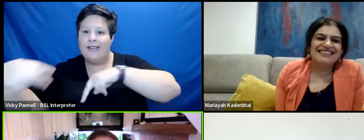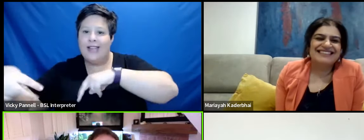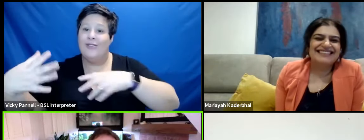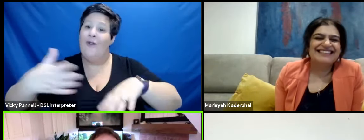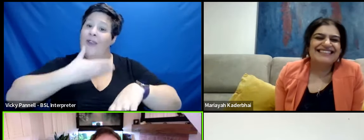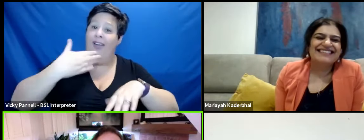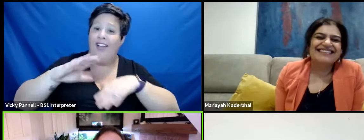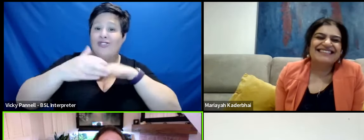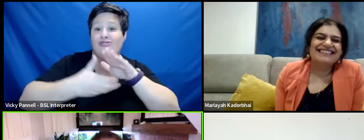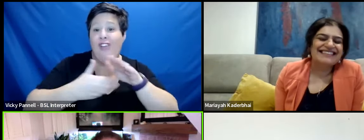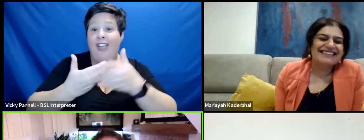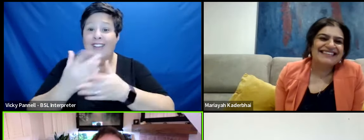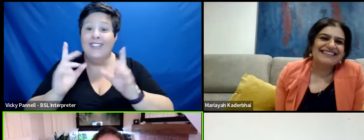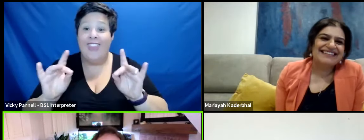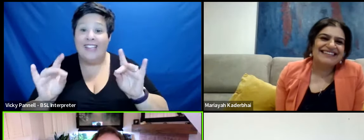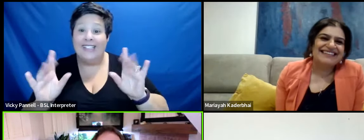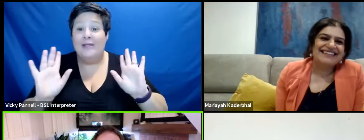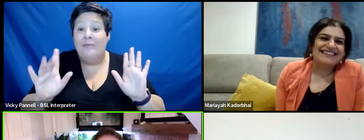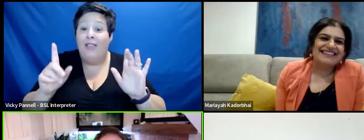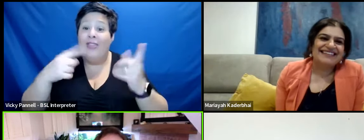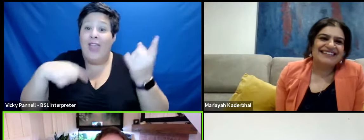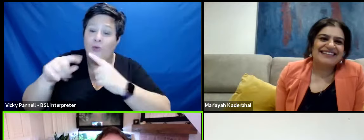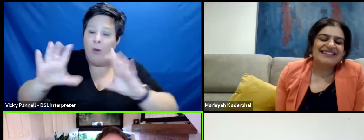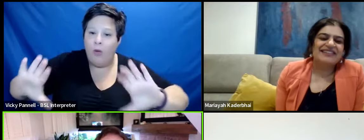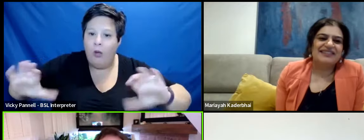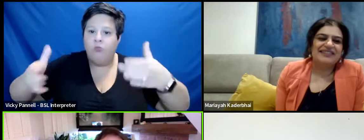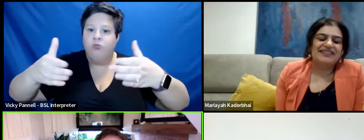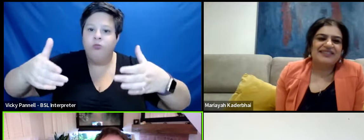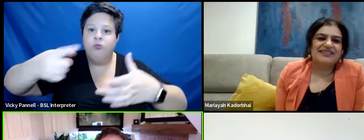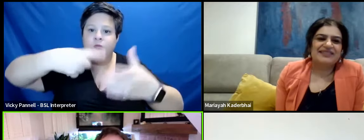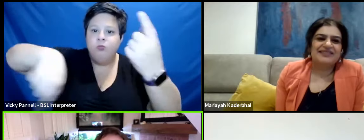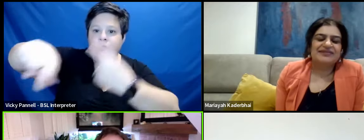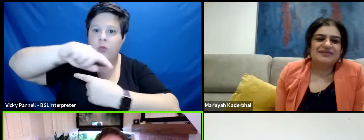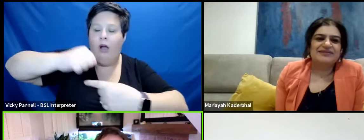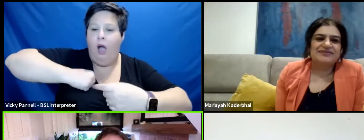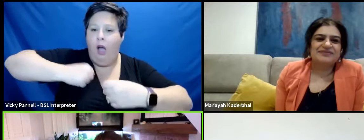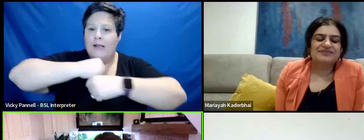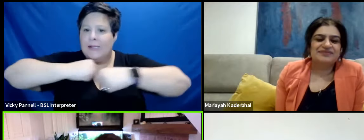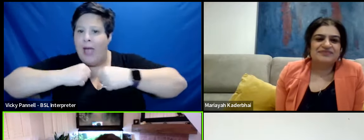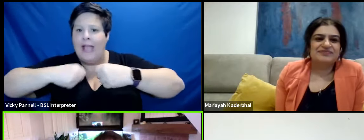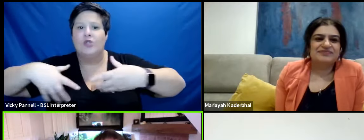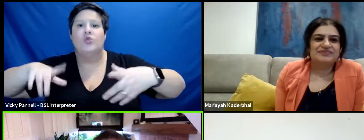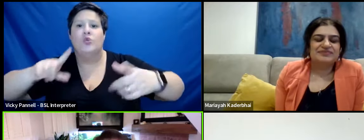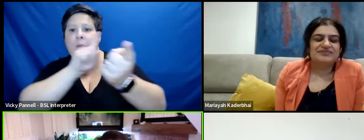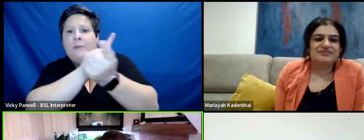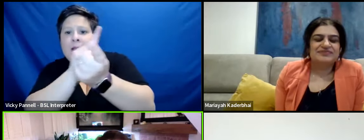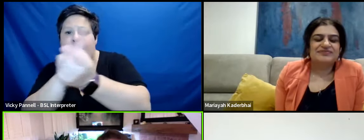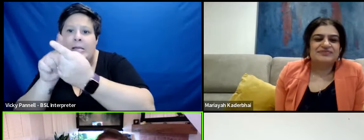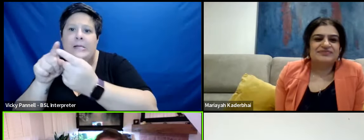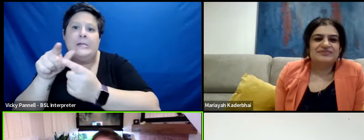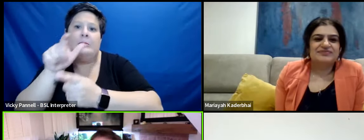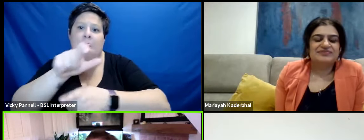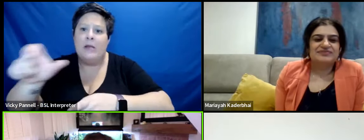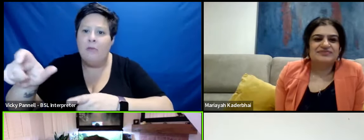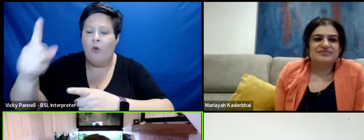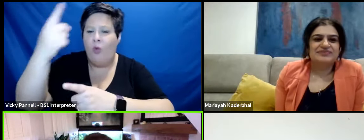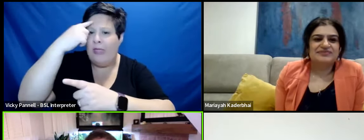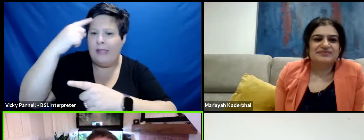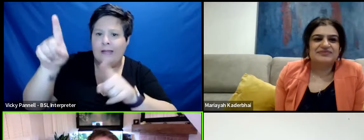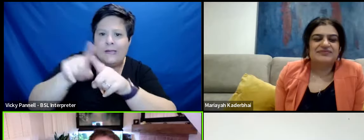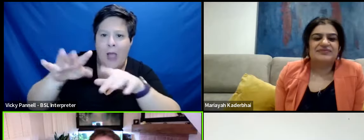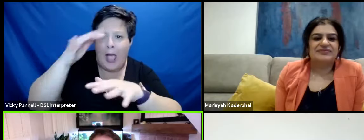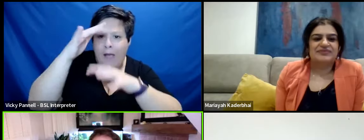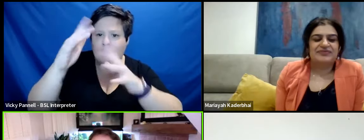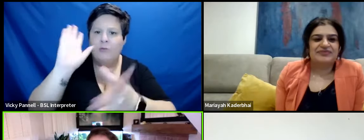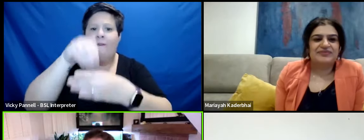but you know that was where we all got to have our place to come and meet like-minded people and to be a part of